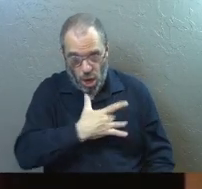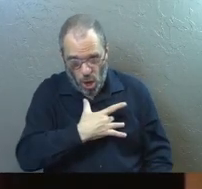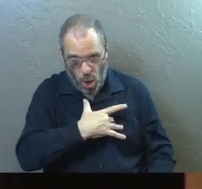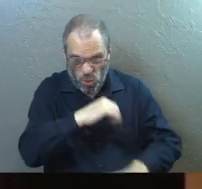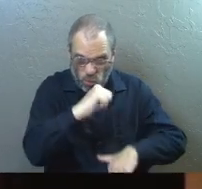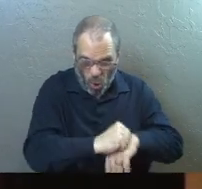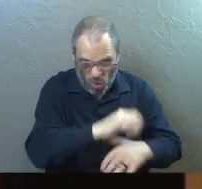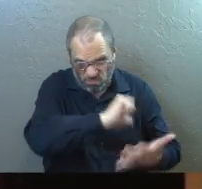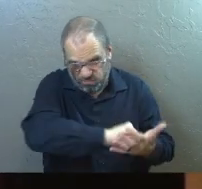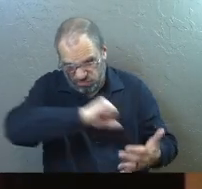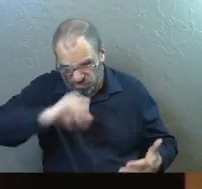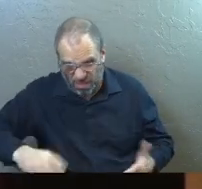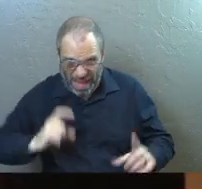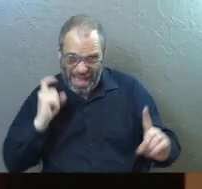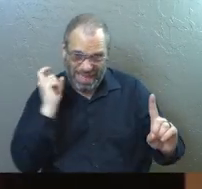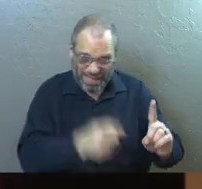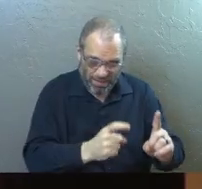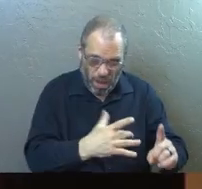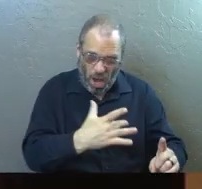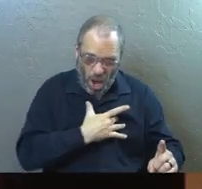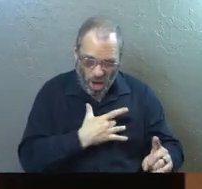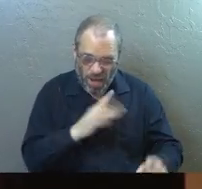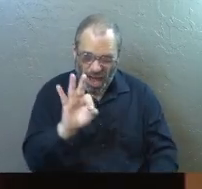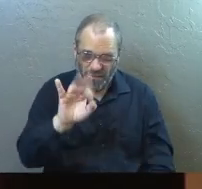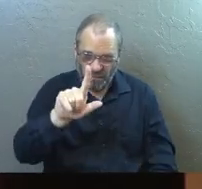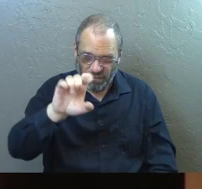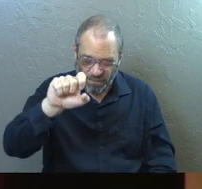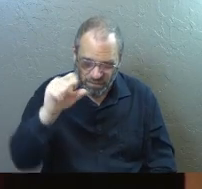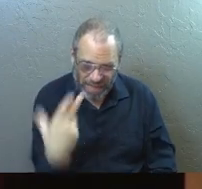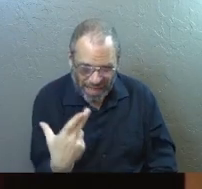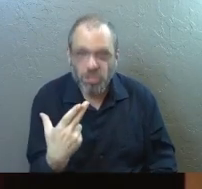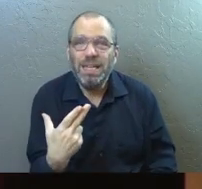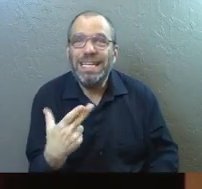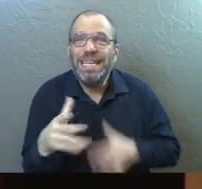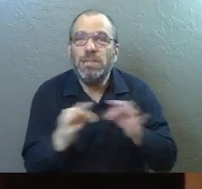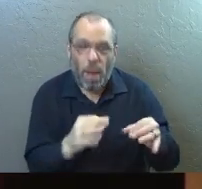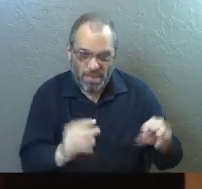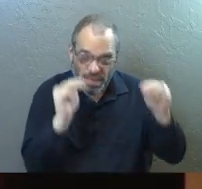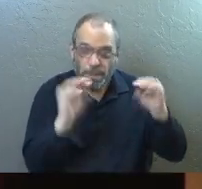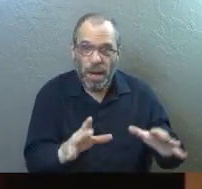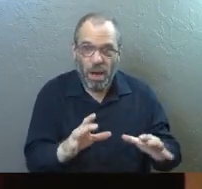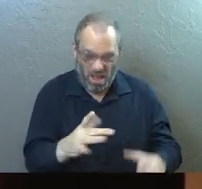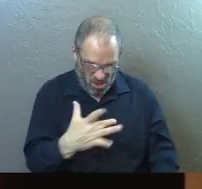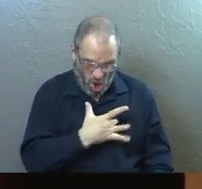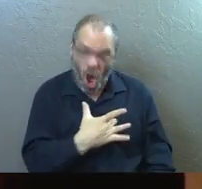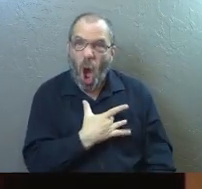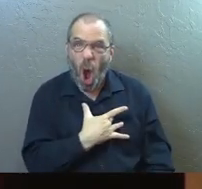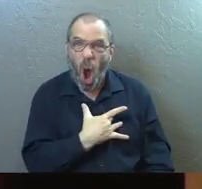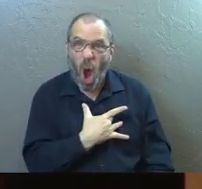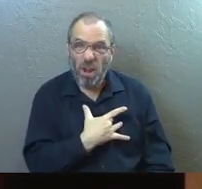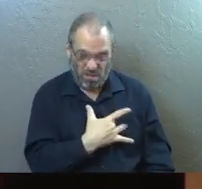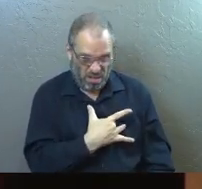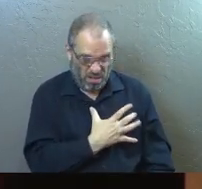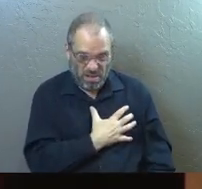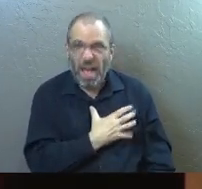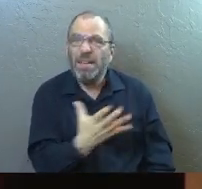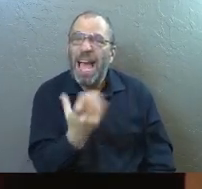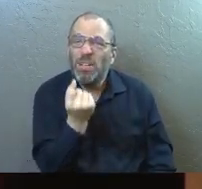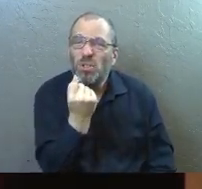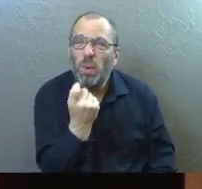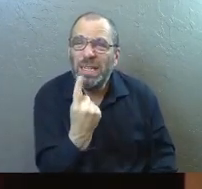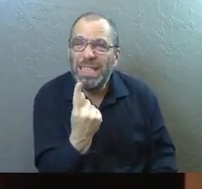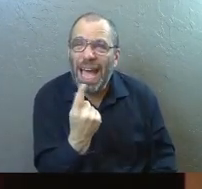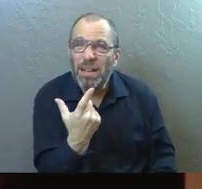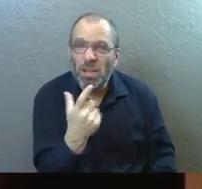heart of stone and give them a heart of flesh. He's describing the miracle of the human heart right there. He says, you don't